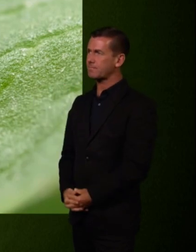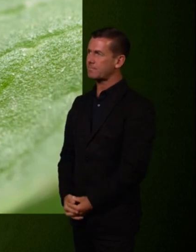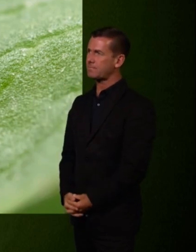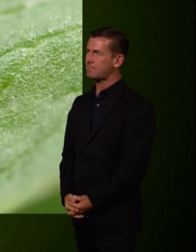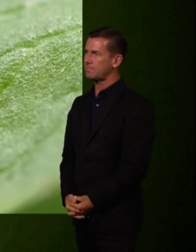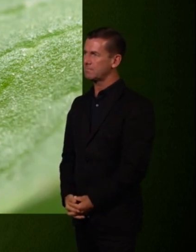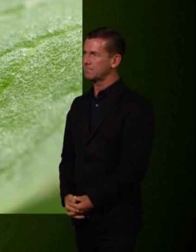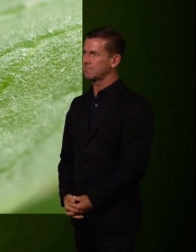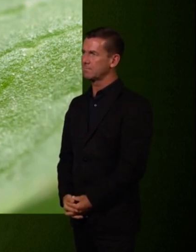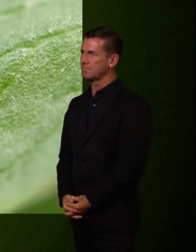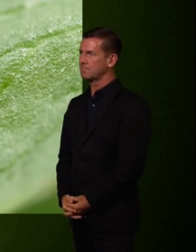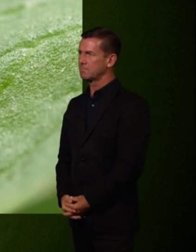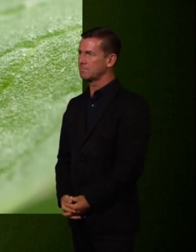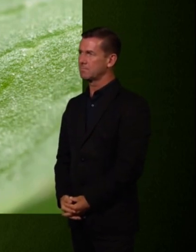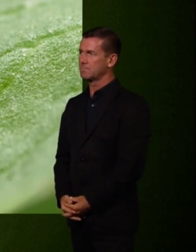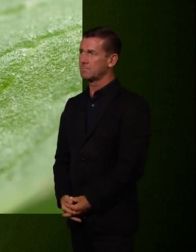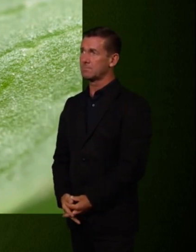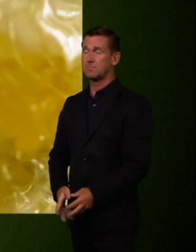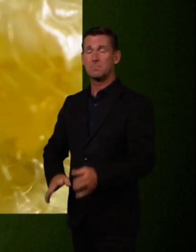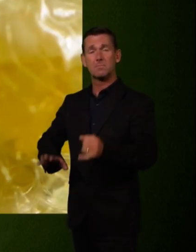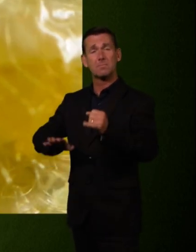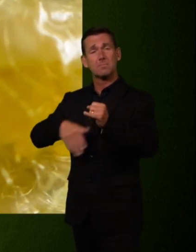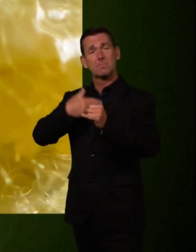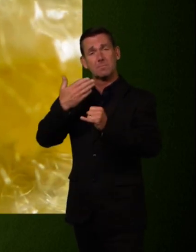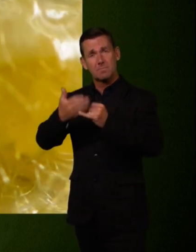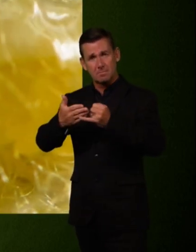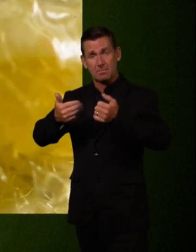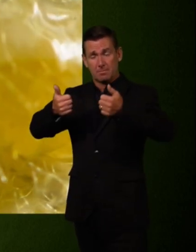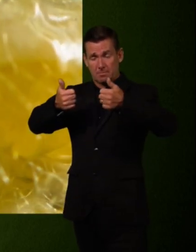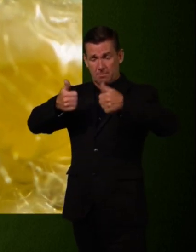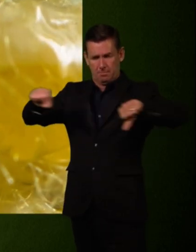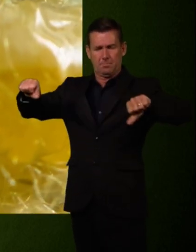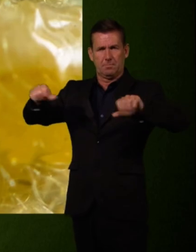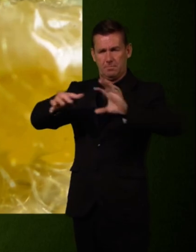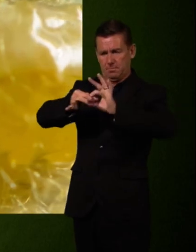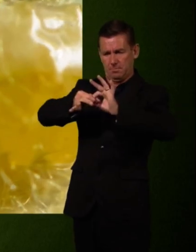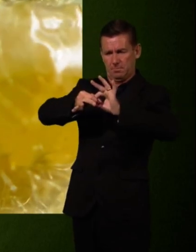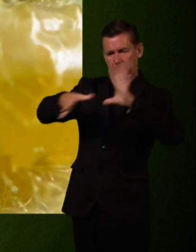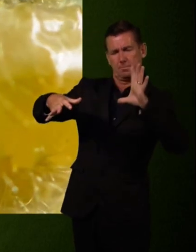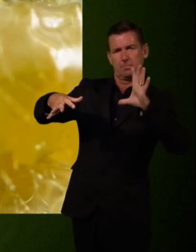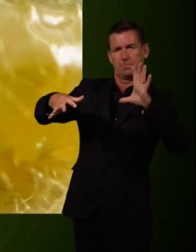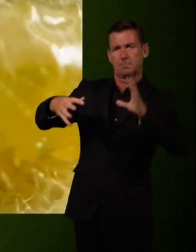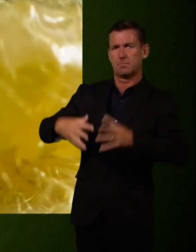Then, finally, they prize themselves free from their host.